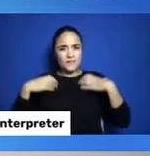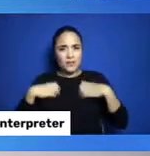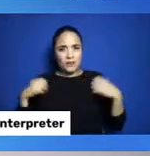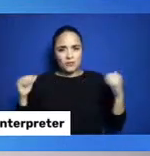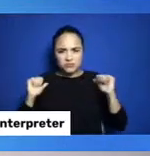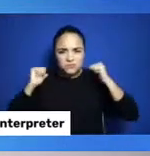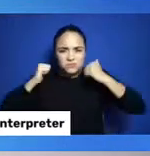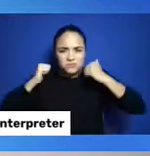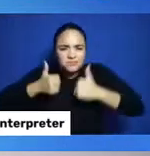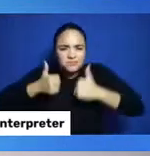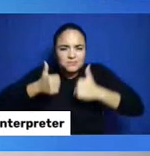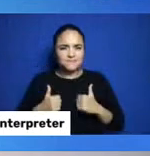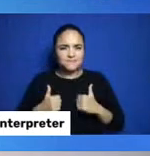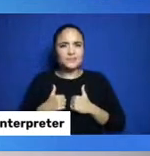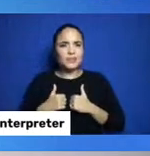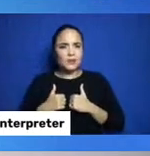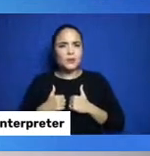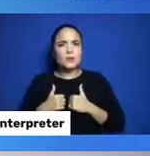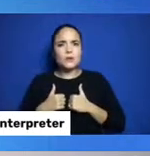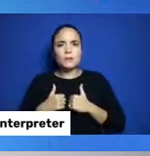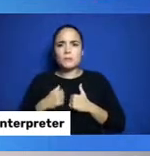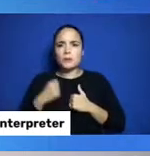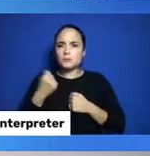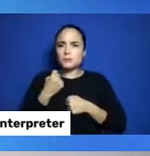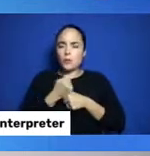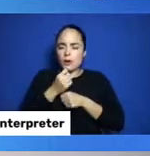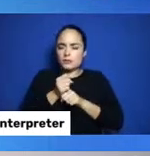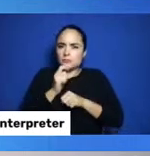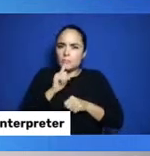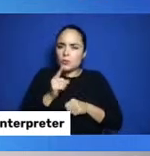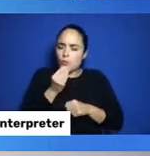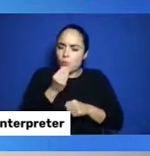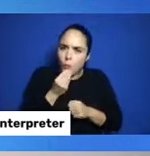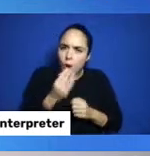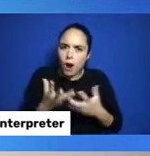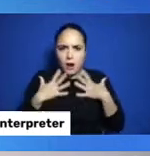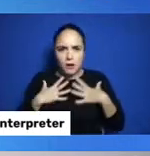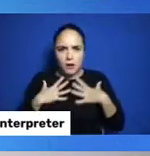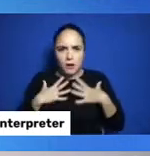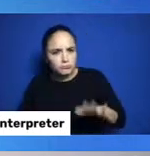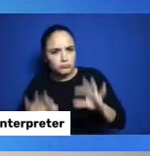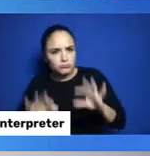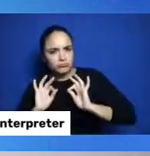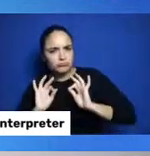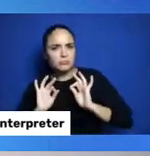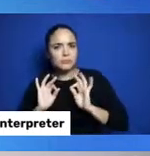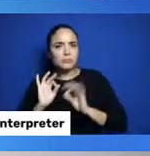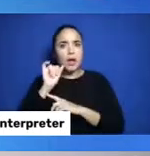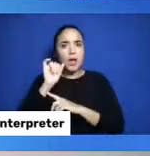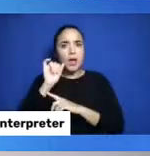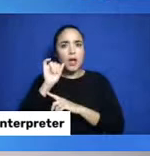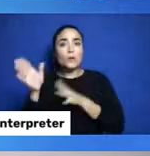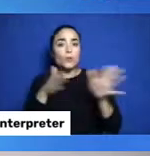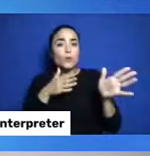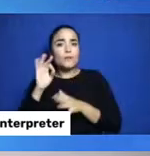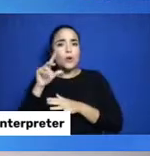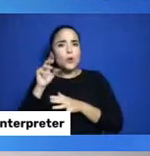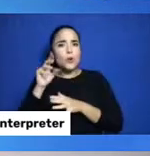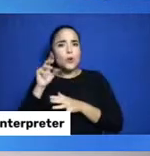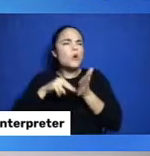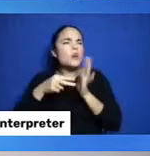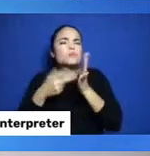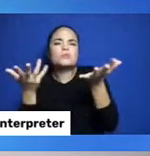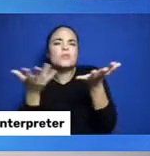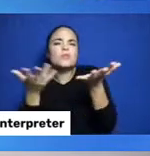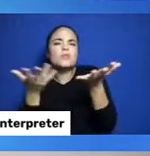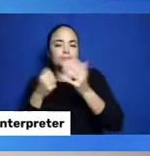bundle up to keep warm. So, when we talk about air flow, what does that mean? Well, let's look at some